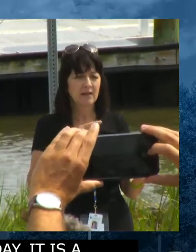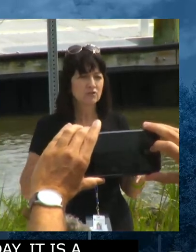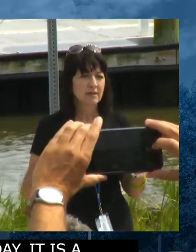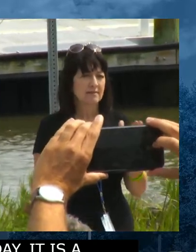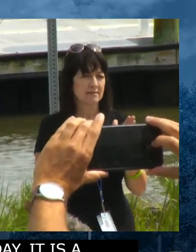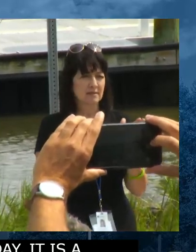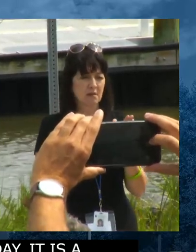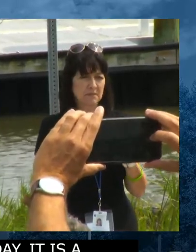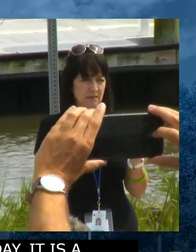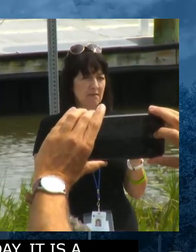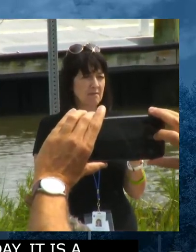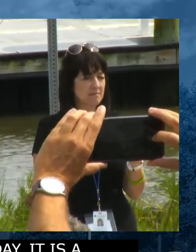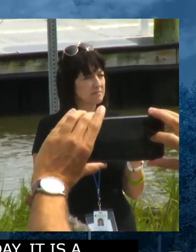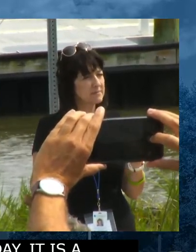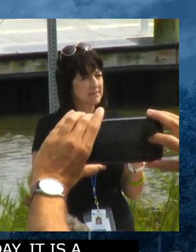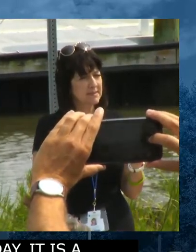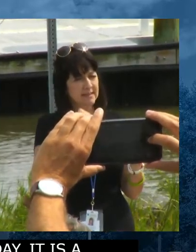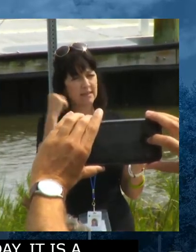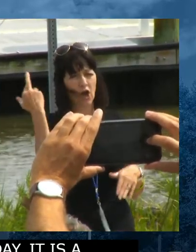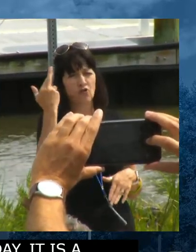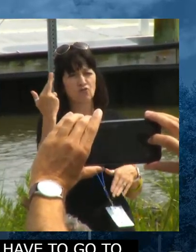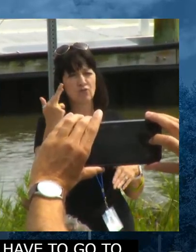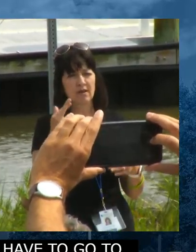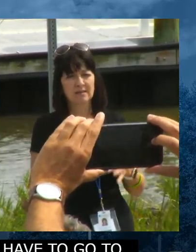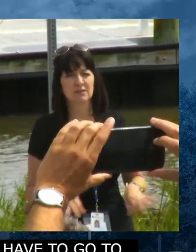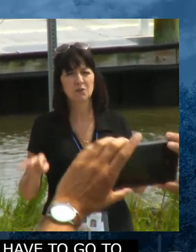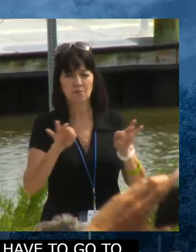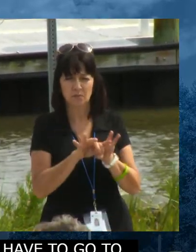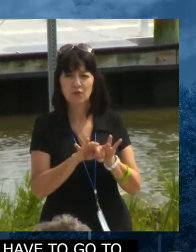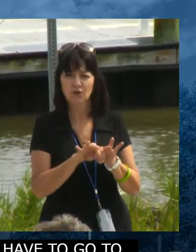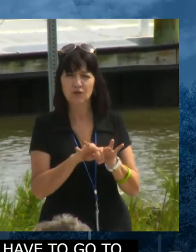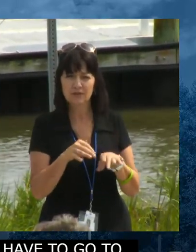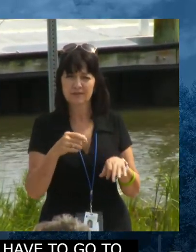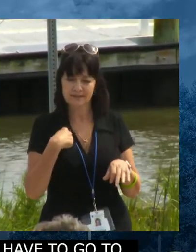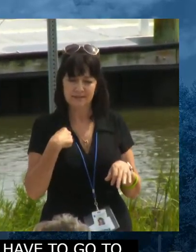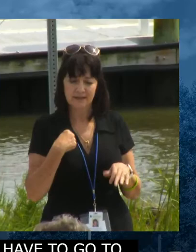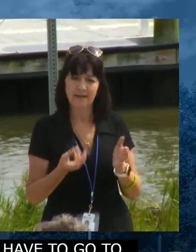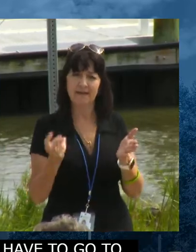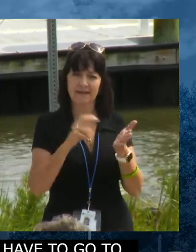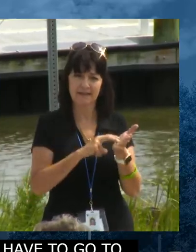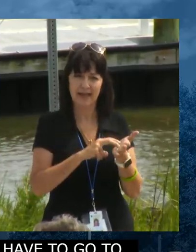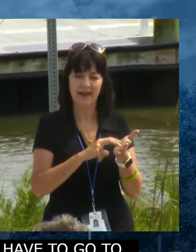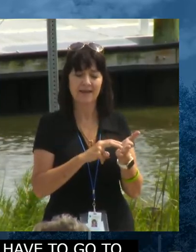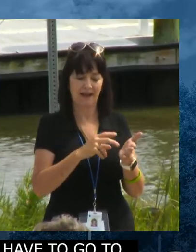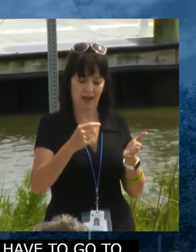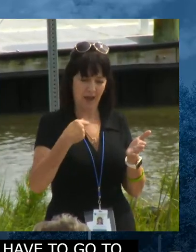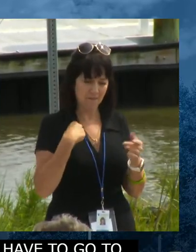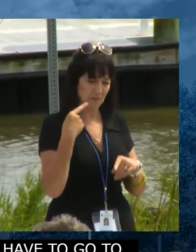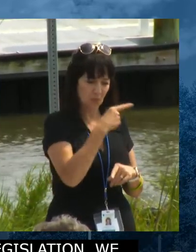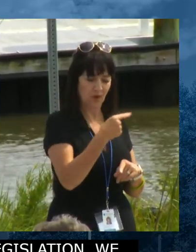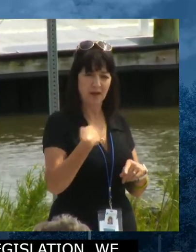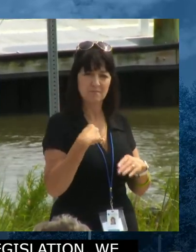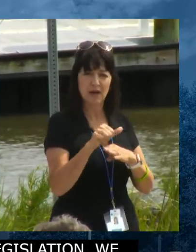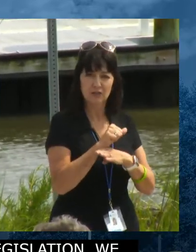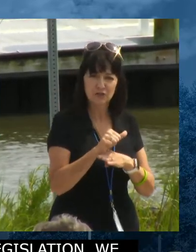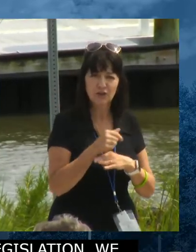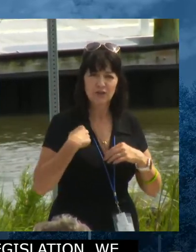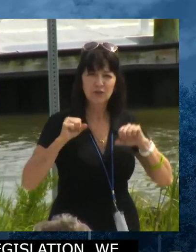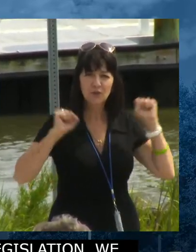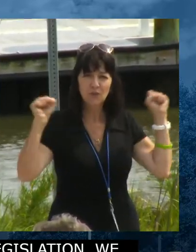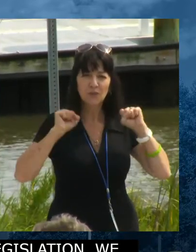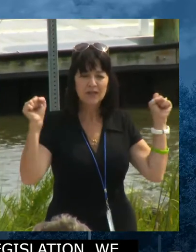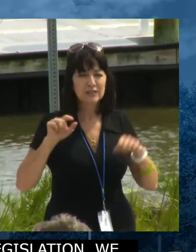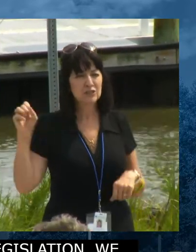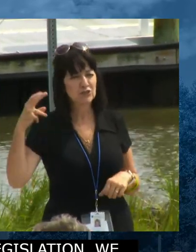And this morning I, I get up every morning and I work out, I went to my trainer and we did upper body. And as we were working out, she's like, so